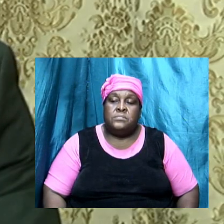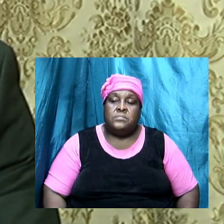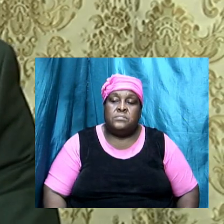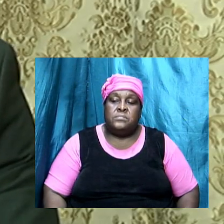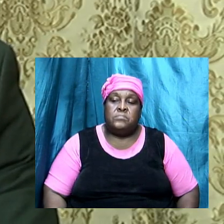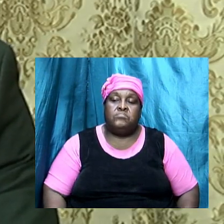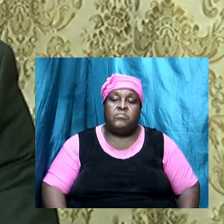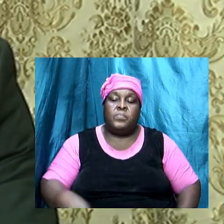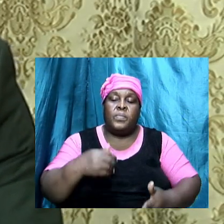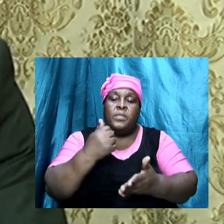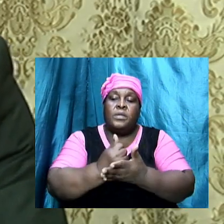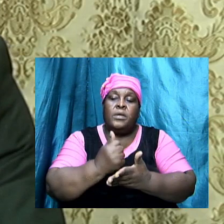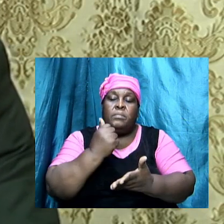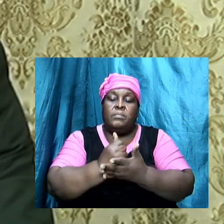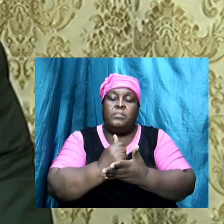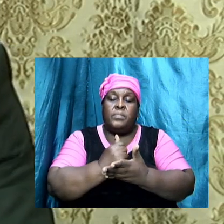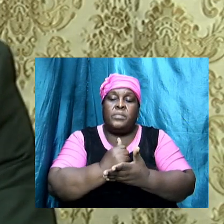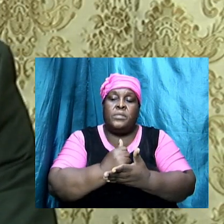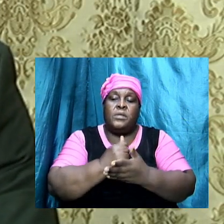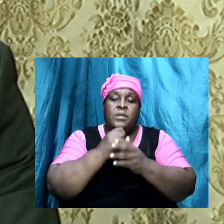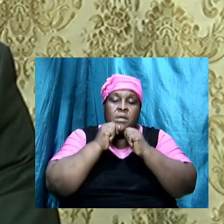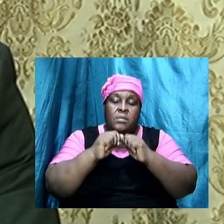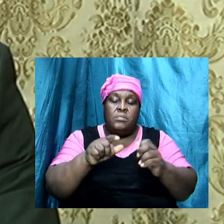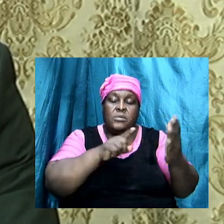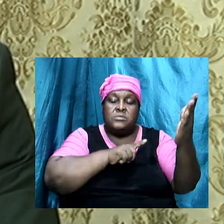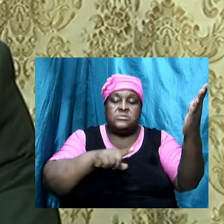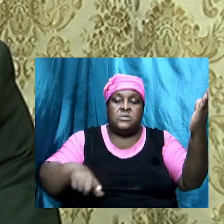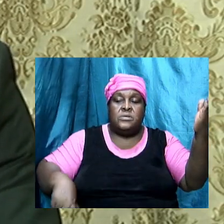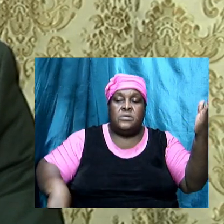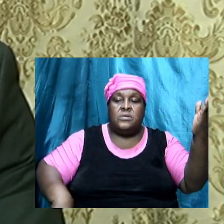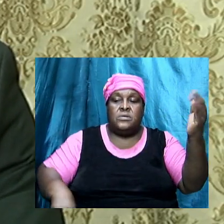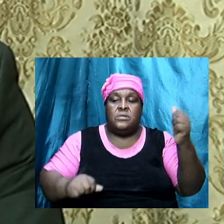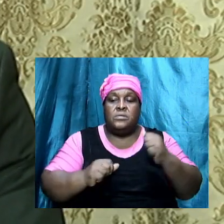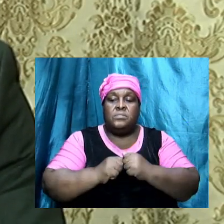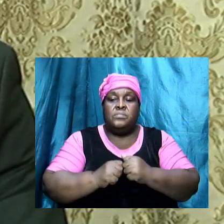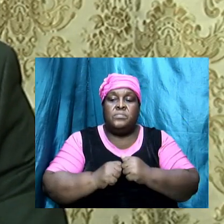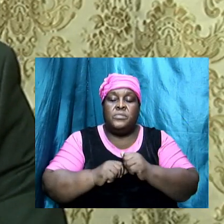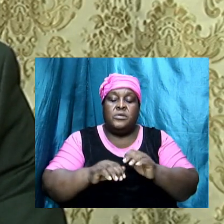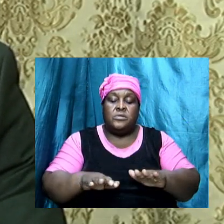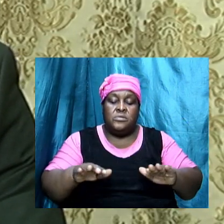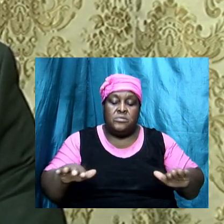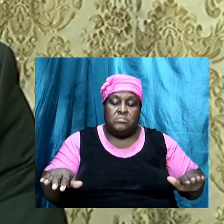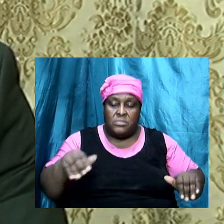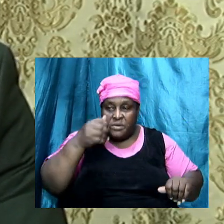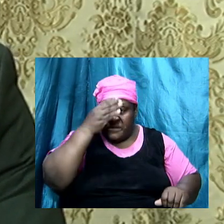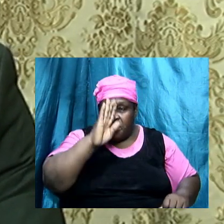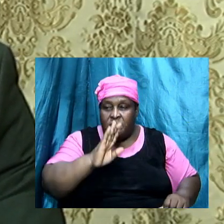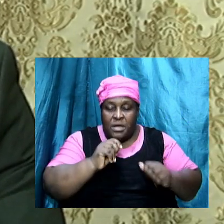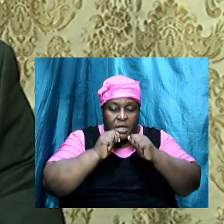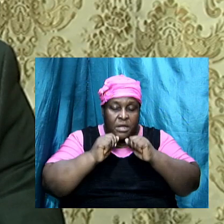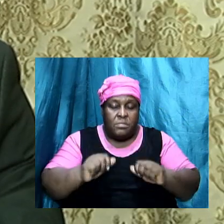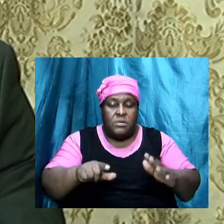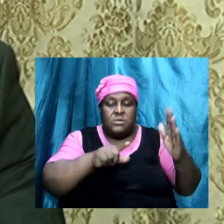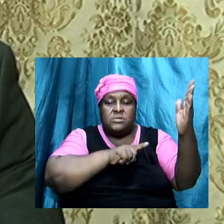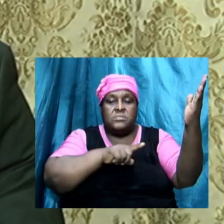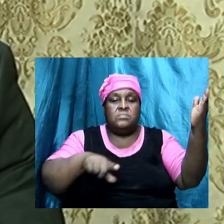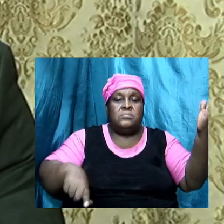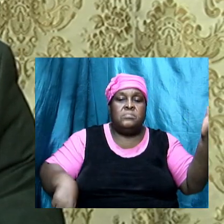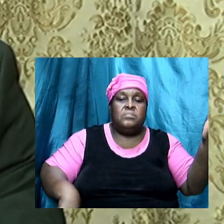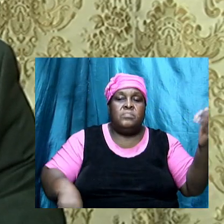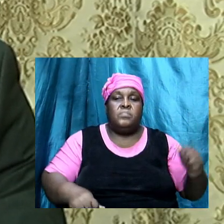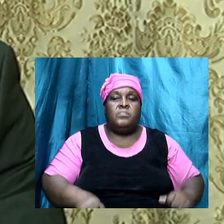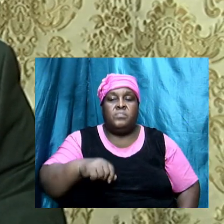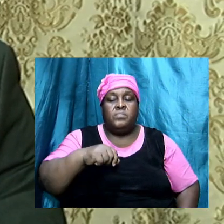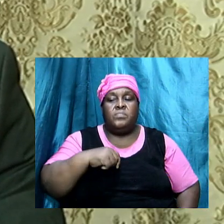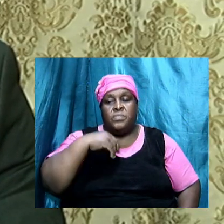Amen, amen, bless the Lord, bless the Lord, bless the Lord, child of God, children of God, bless the Lord. Welcome to